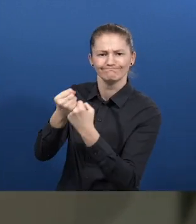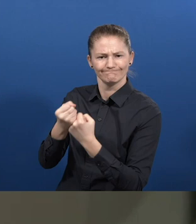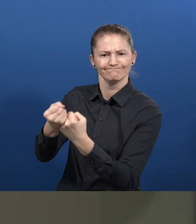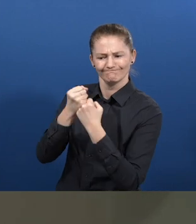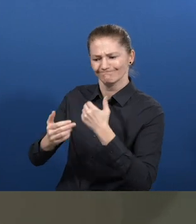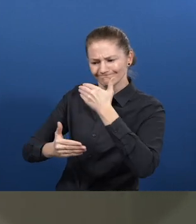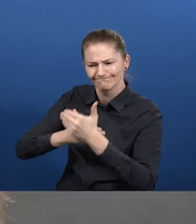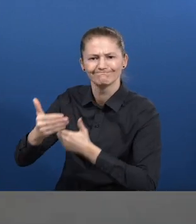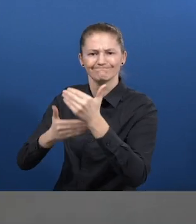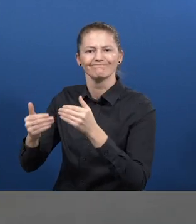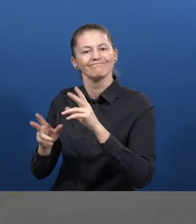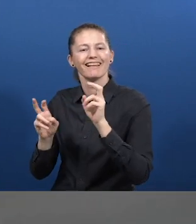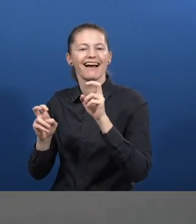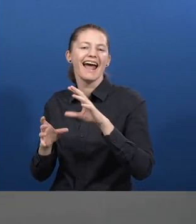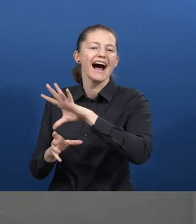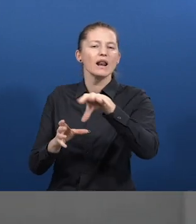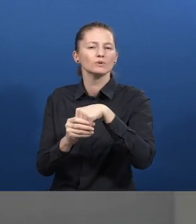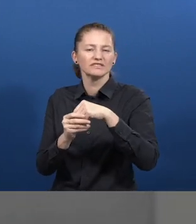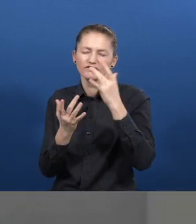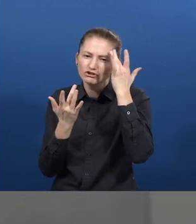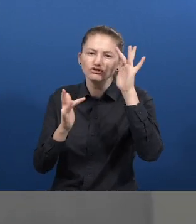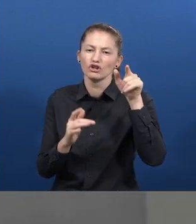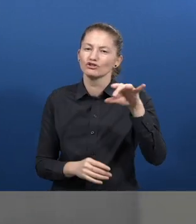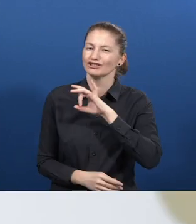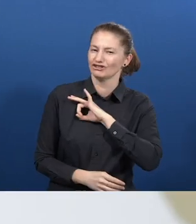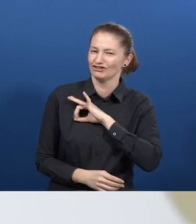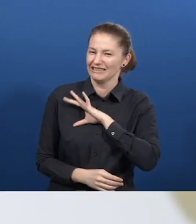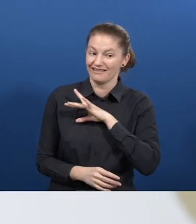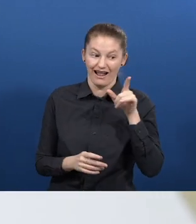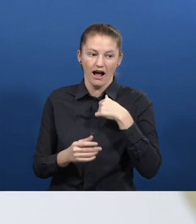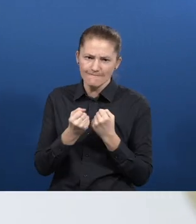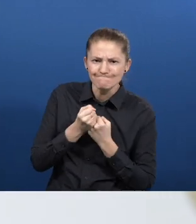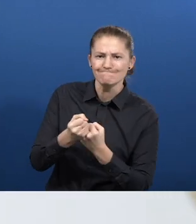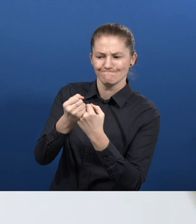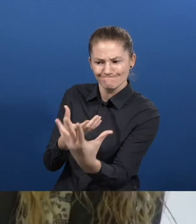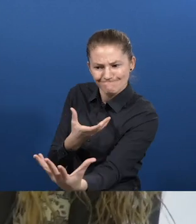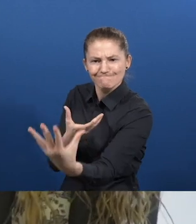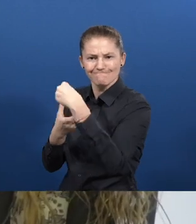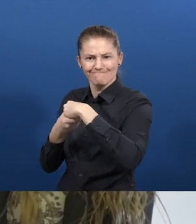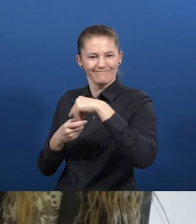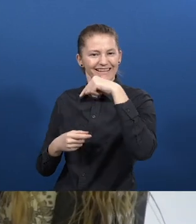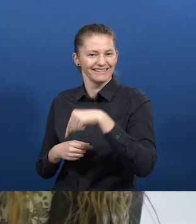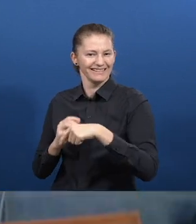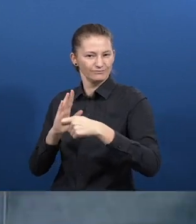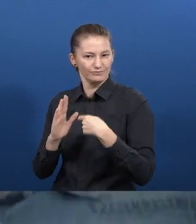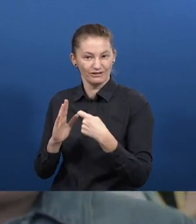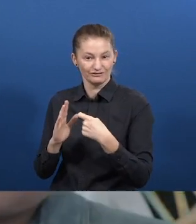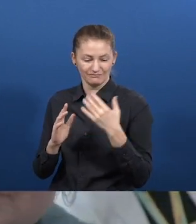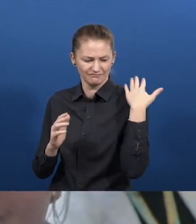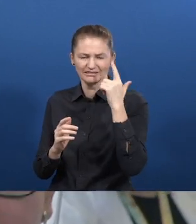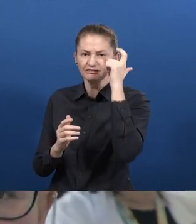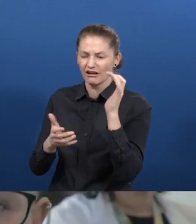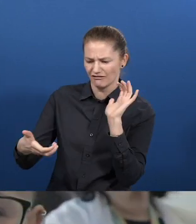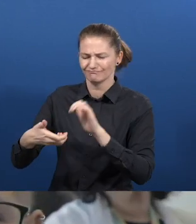partner in 2018 to make the Impact Transfer Program visible in the Spanish community. Carola Rubia.